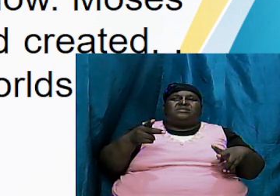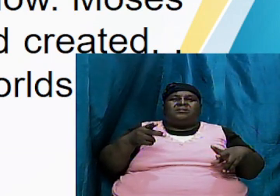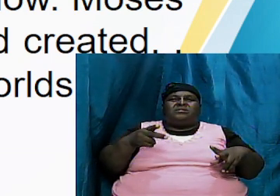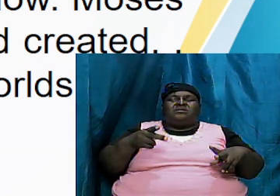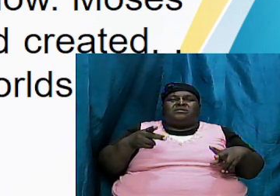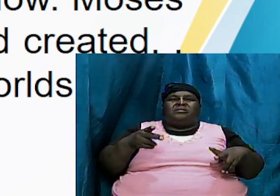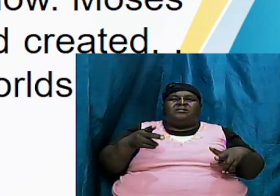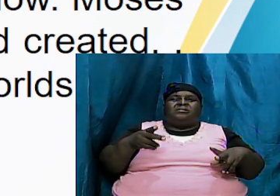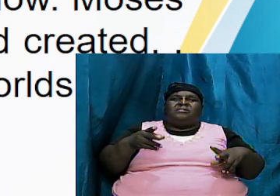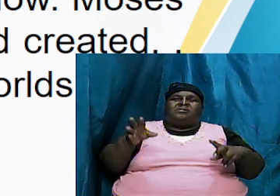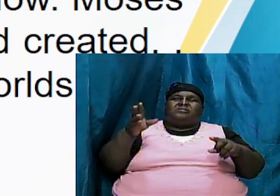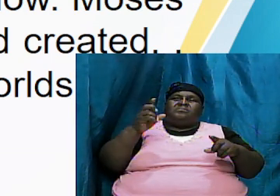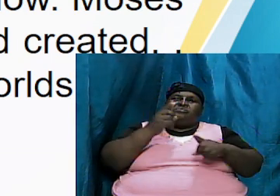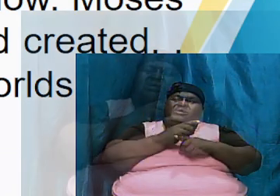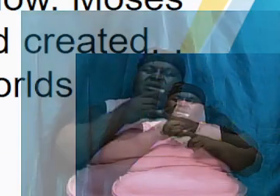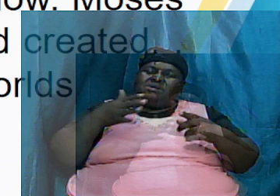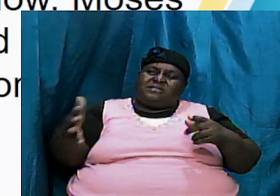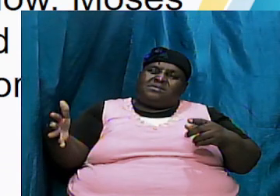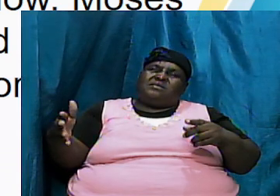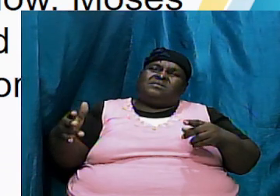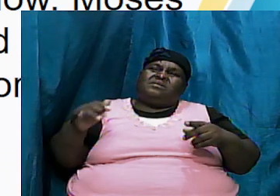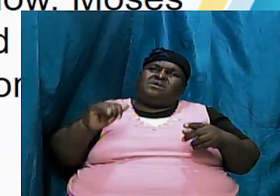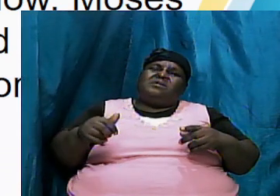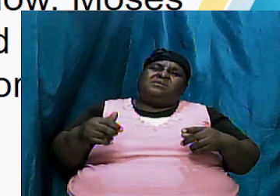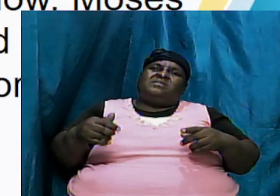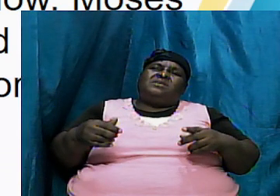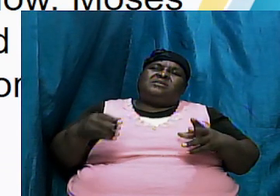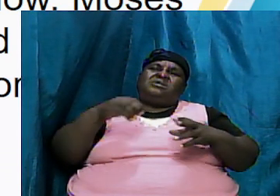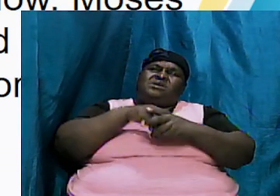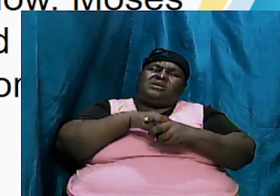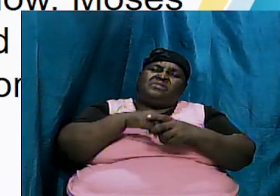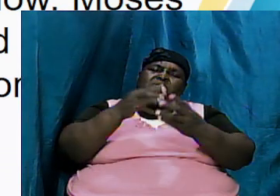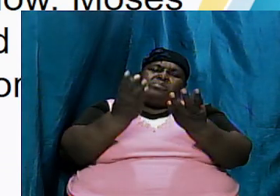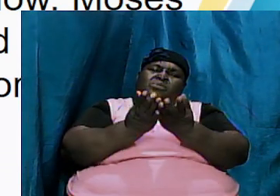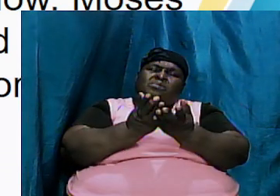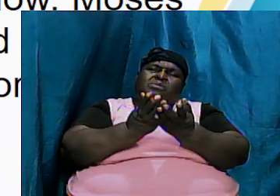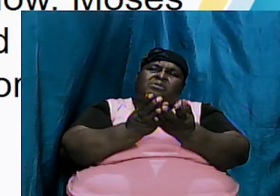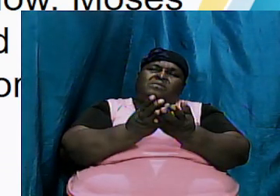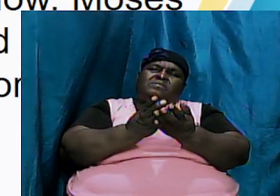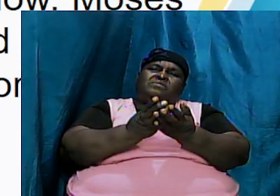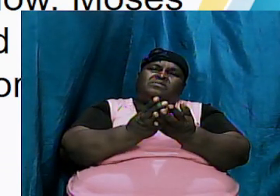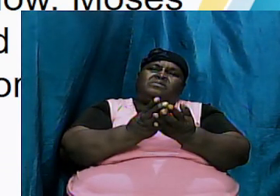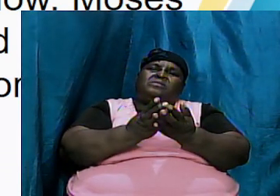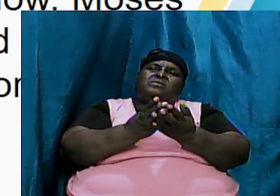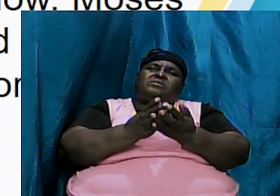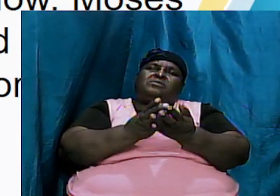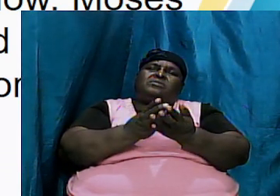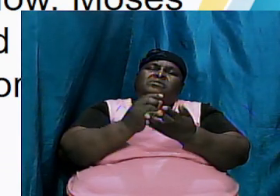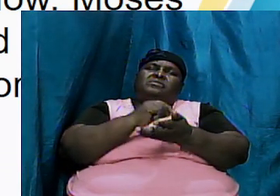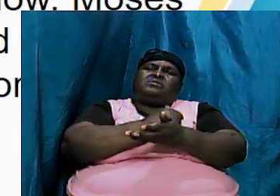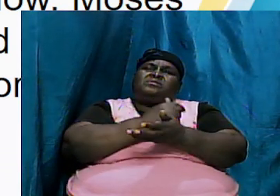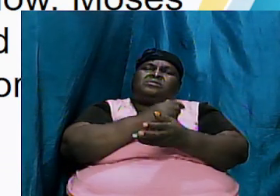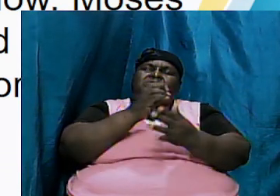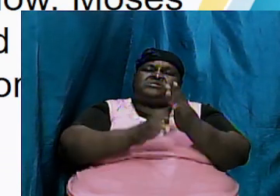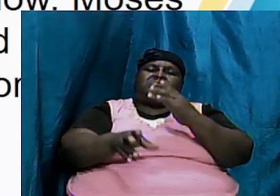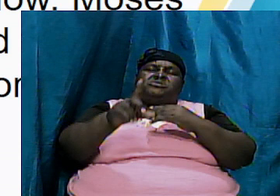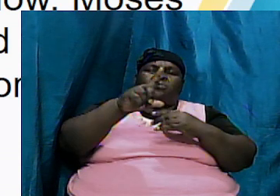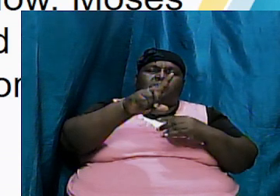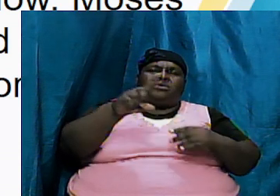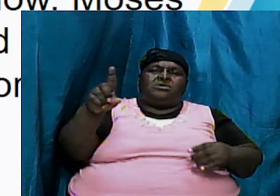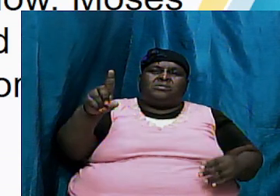amen that is contained in the book and so chapters one and two